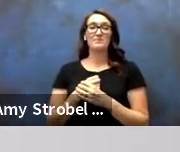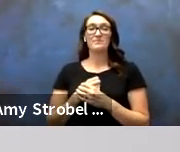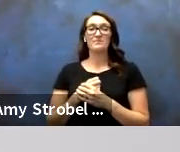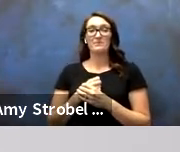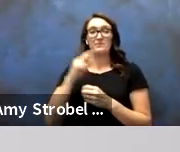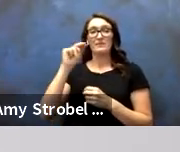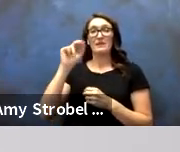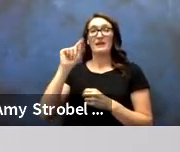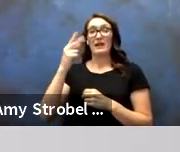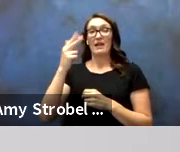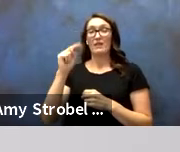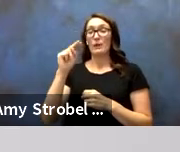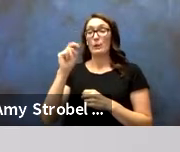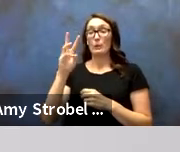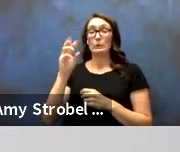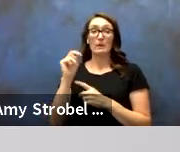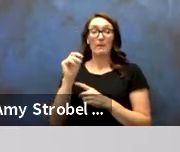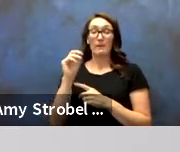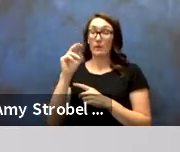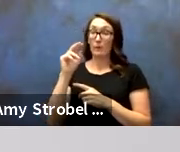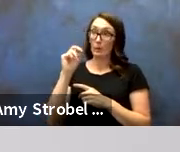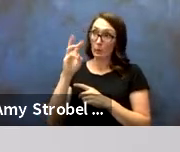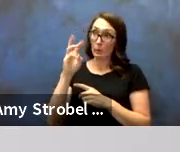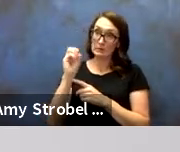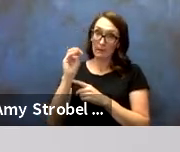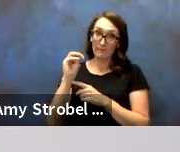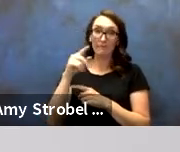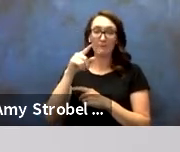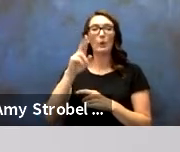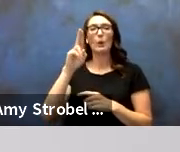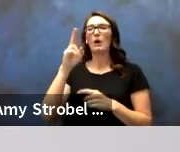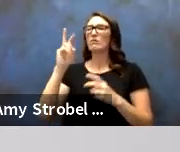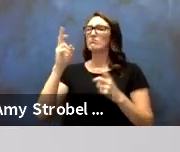Nathan Newsome, utility worker for building services.